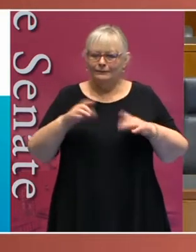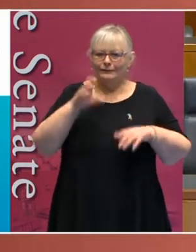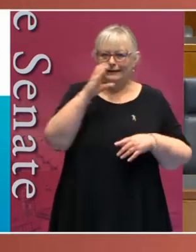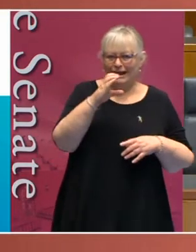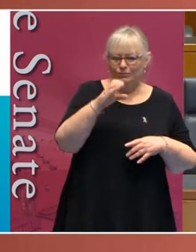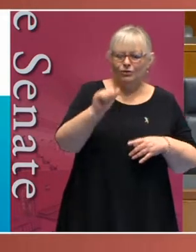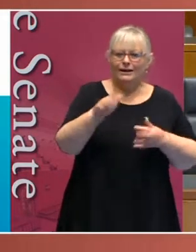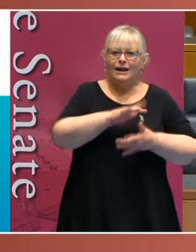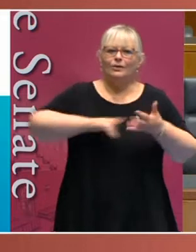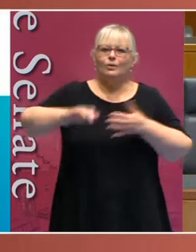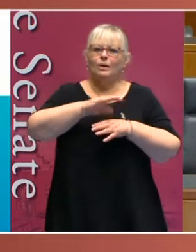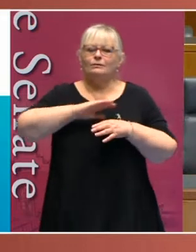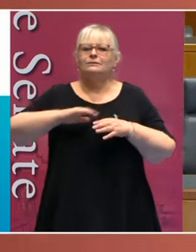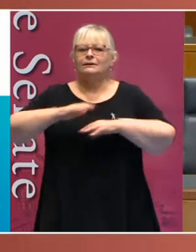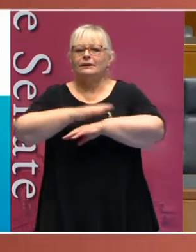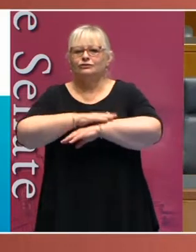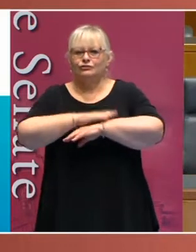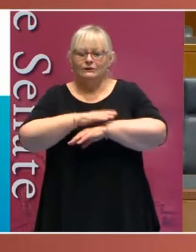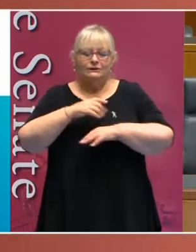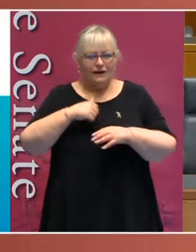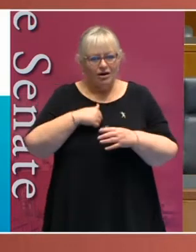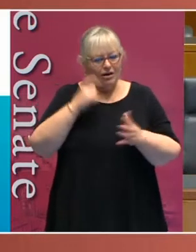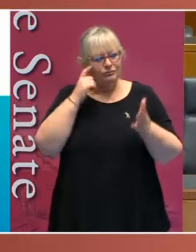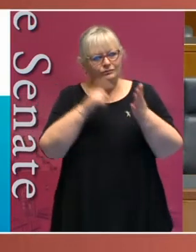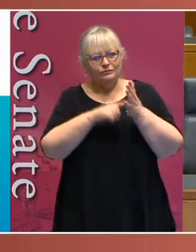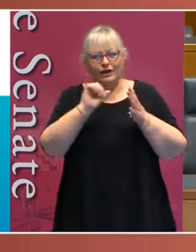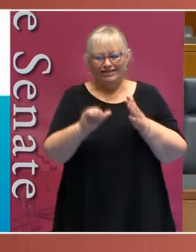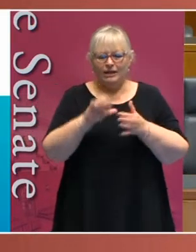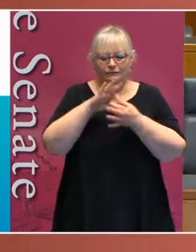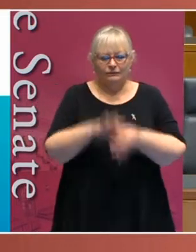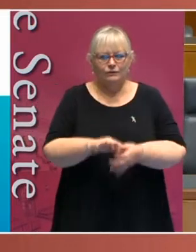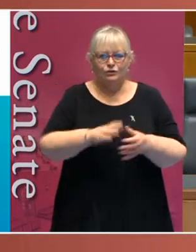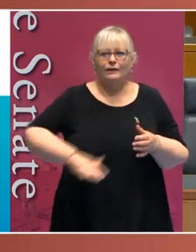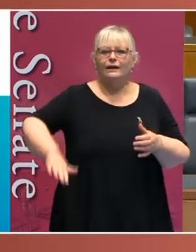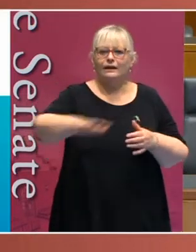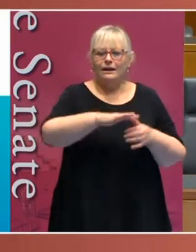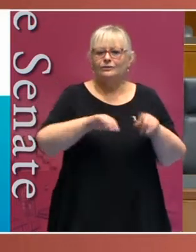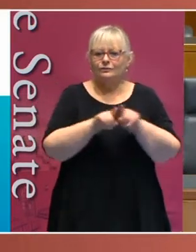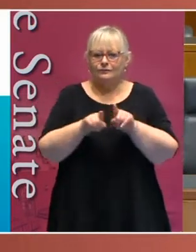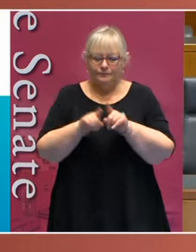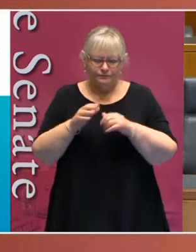and I acknowledge their traditional ownership of the traditional ownership of that land too.